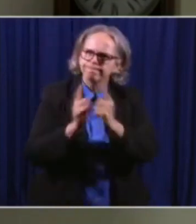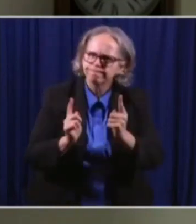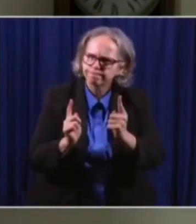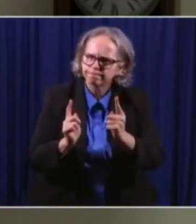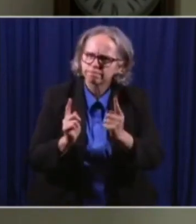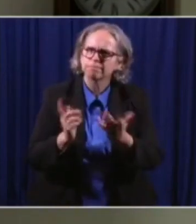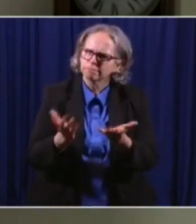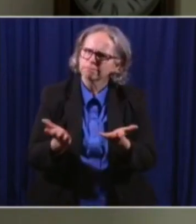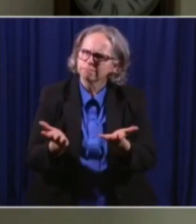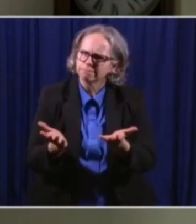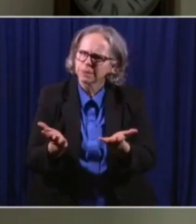we can. So you you you you you you you